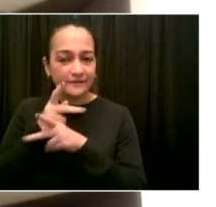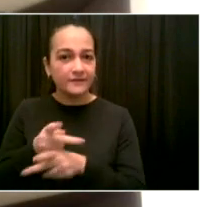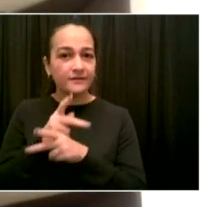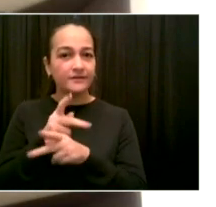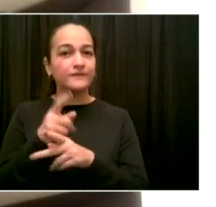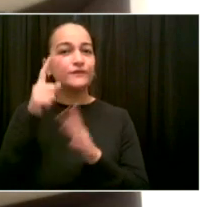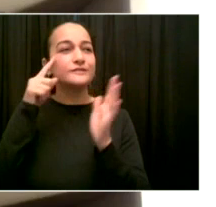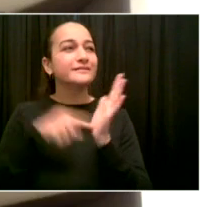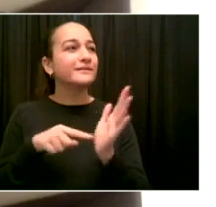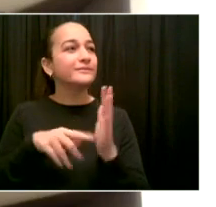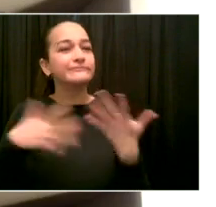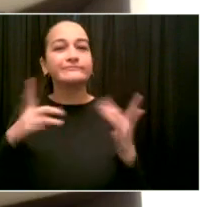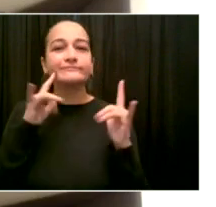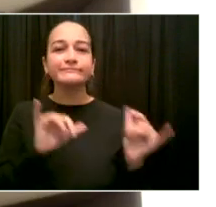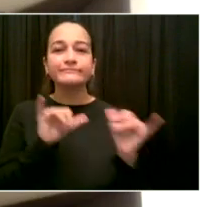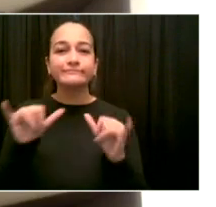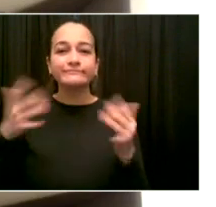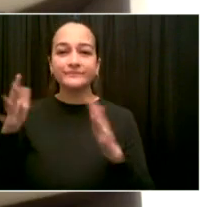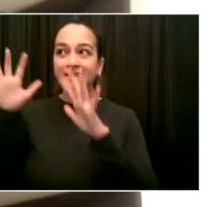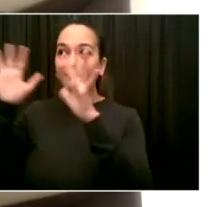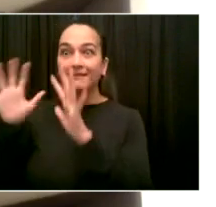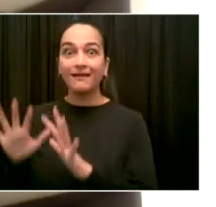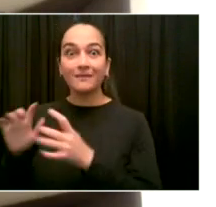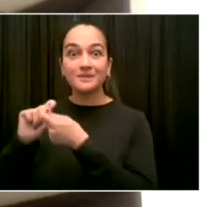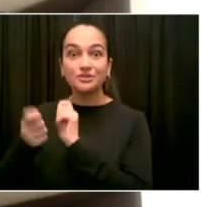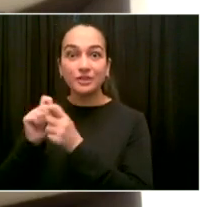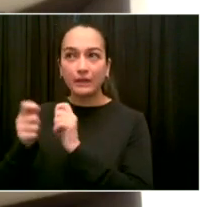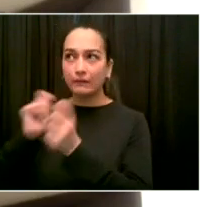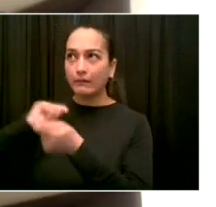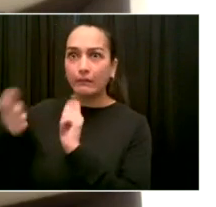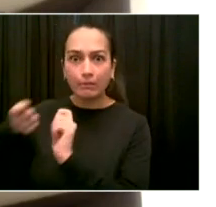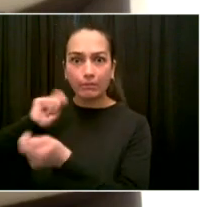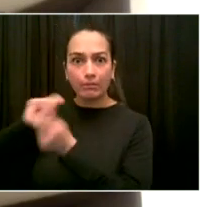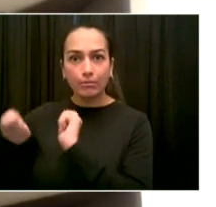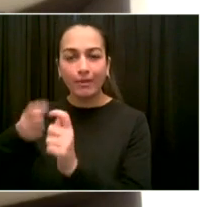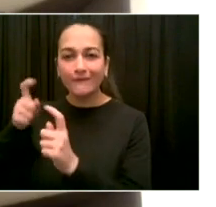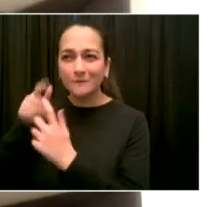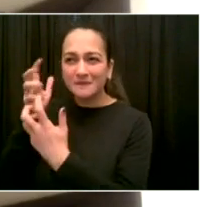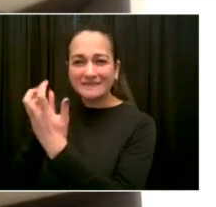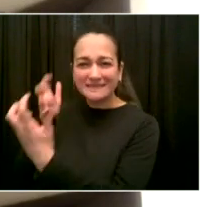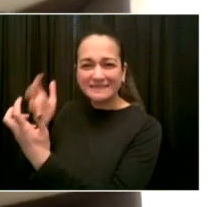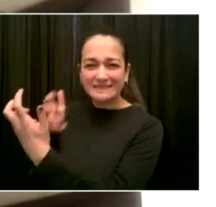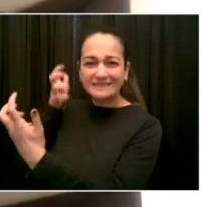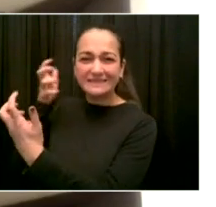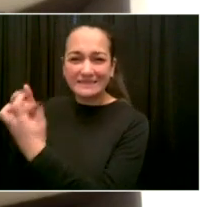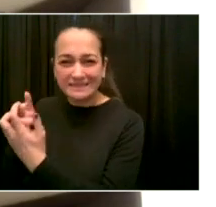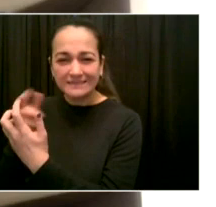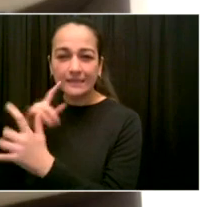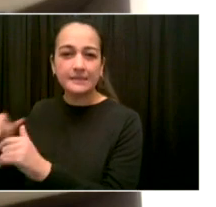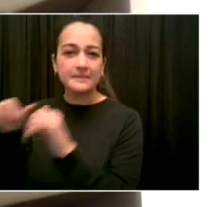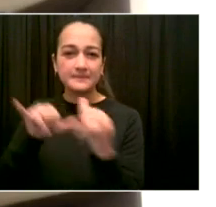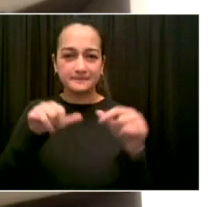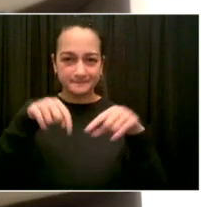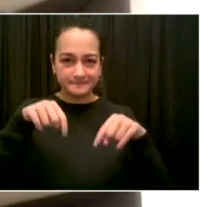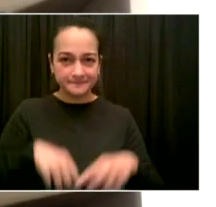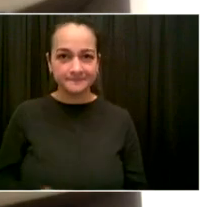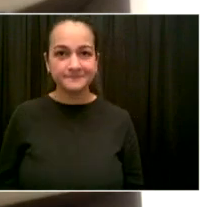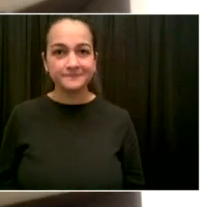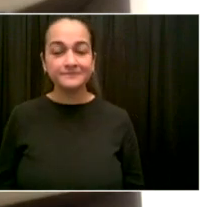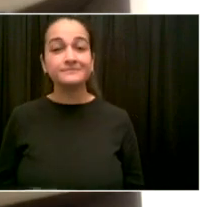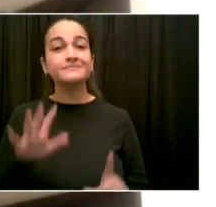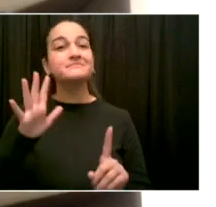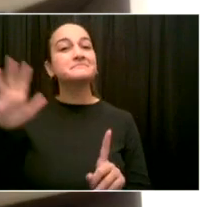mean that what used to be once-in-a-lifetime public health events, now we have to be ready for them to happen much more often.